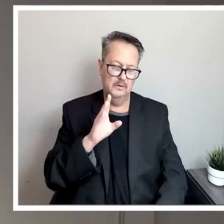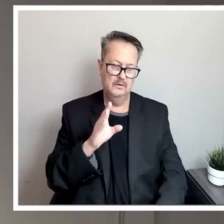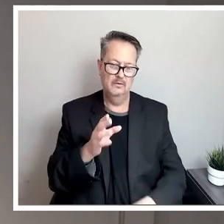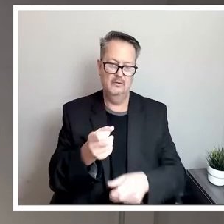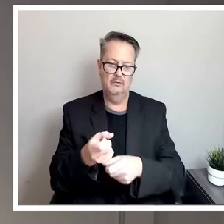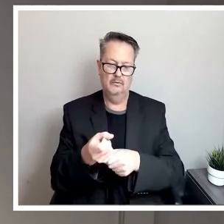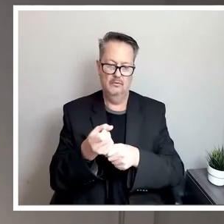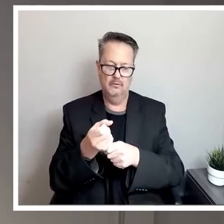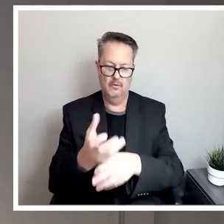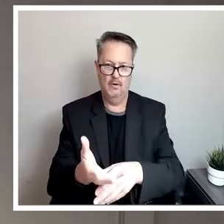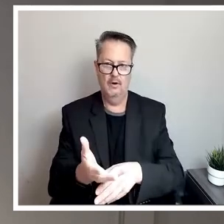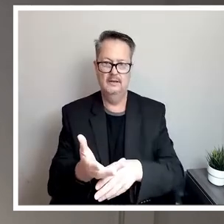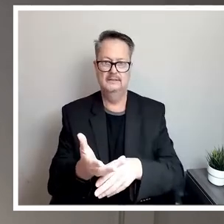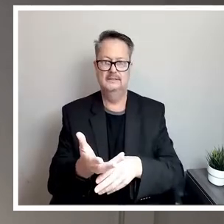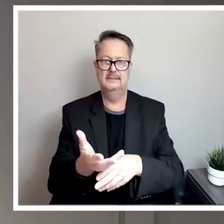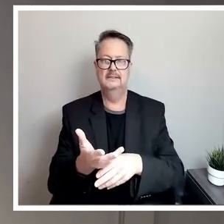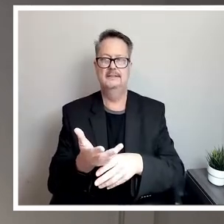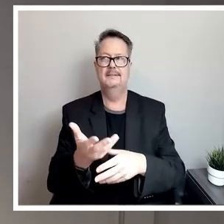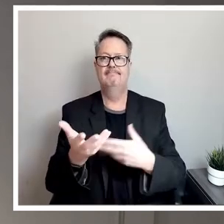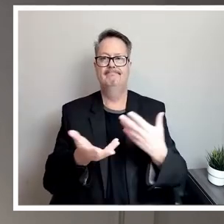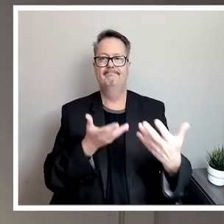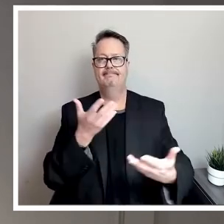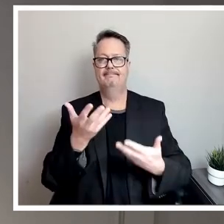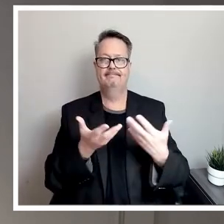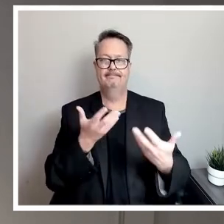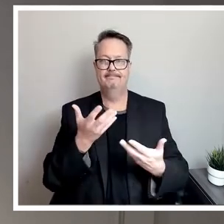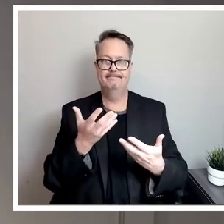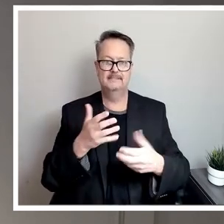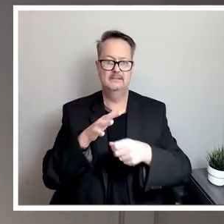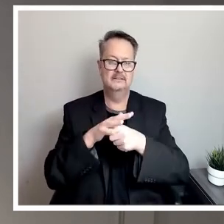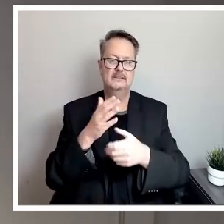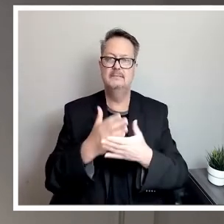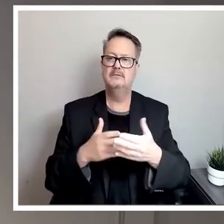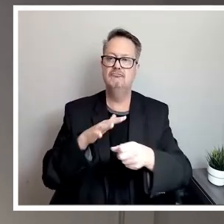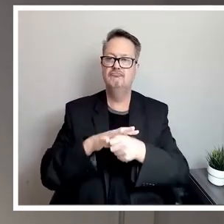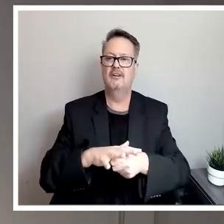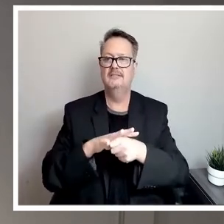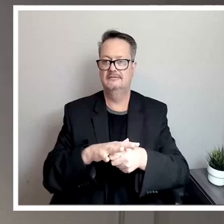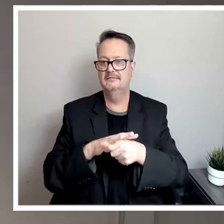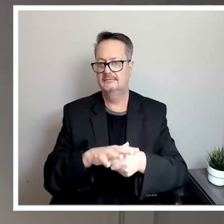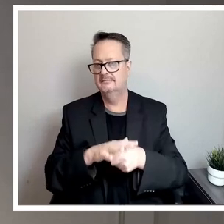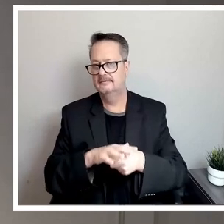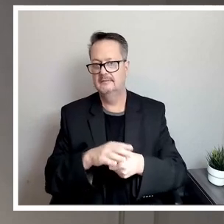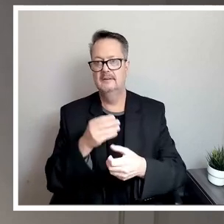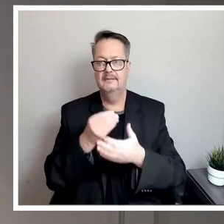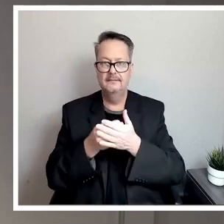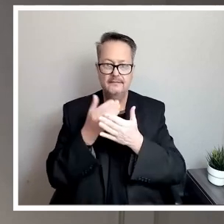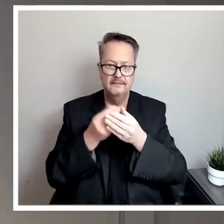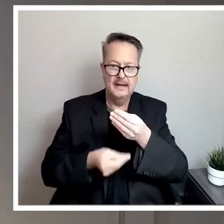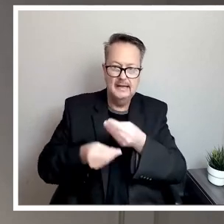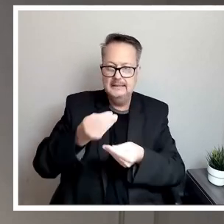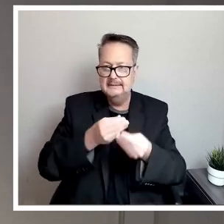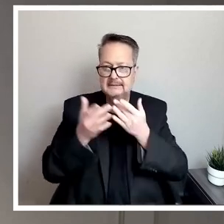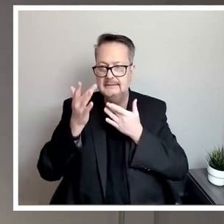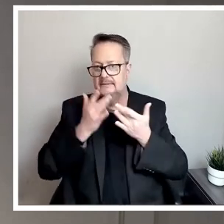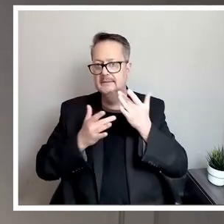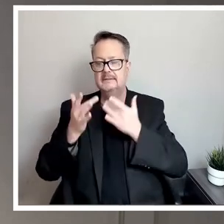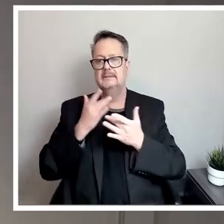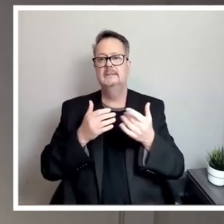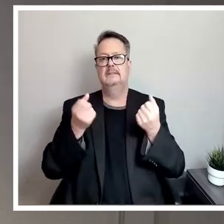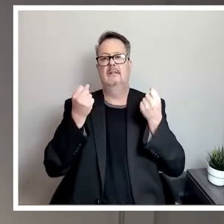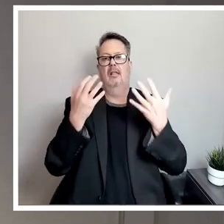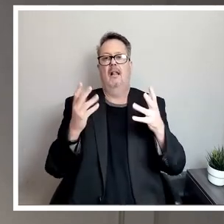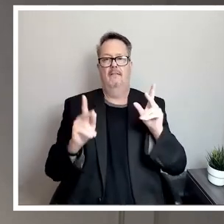some stress financially in a lot of people.